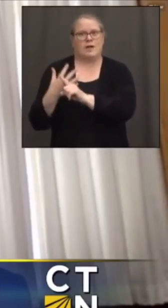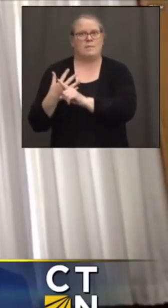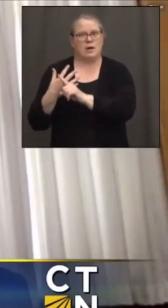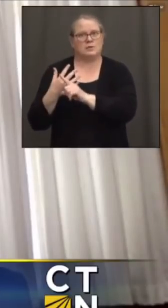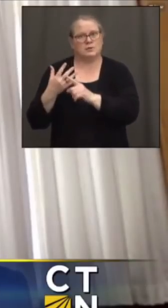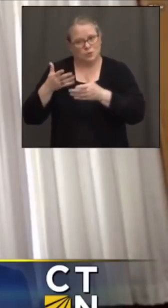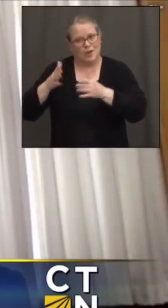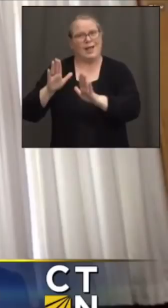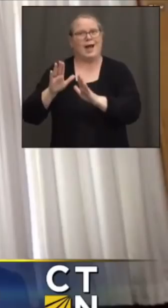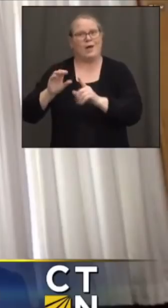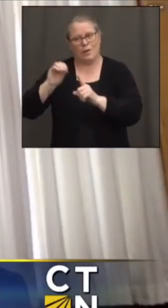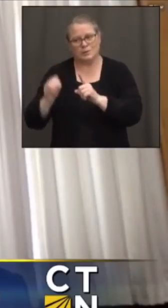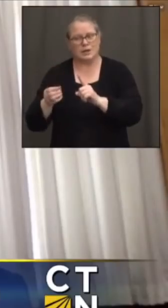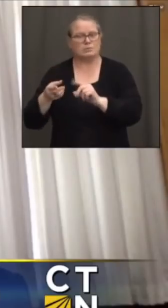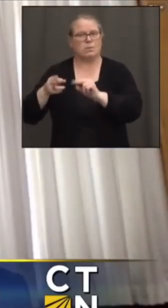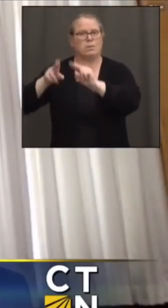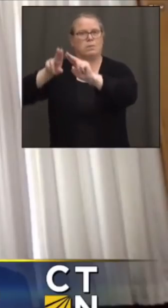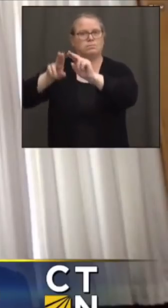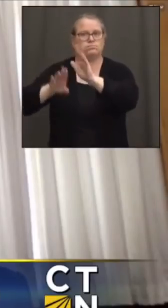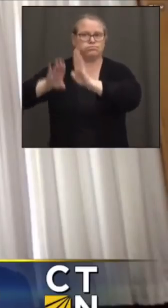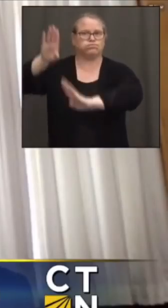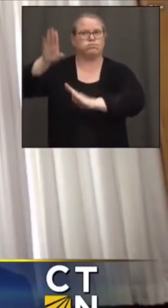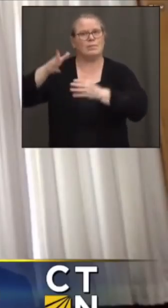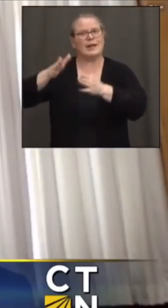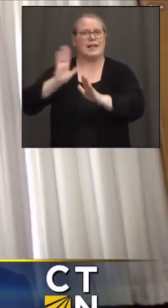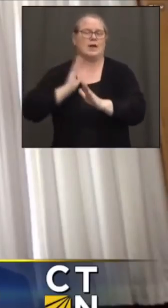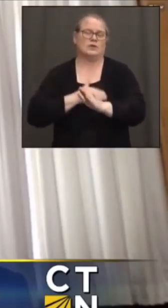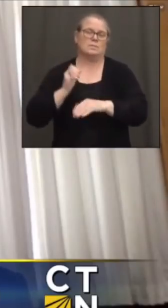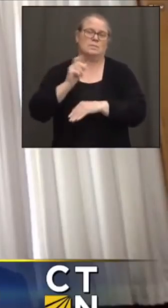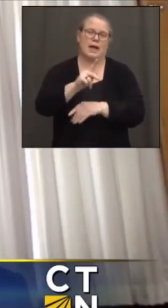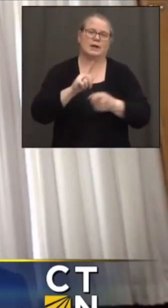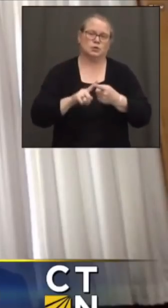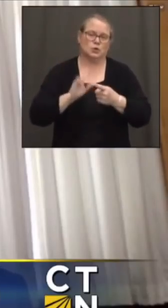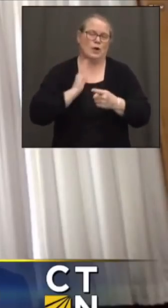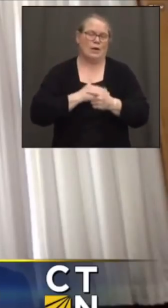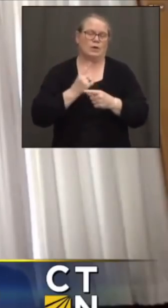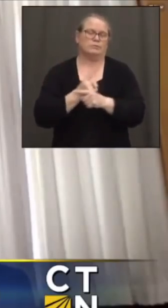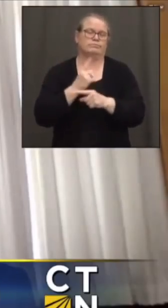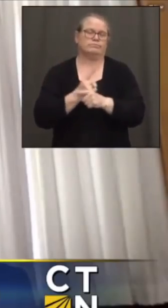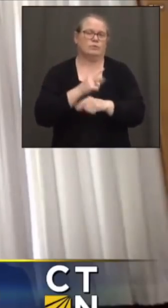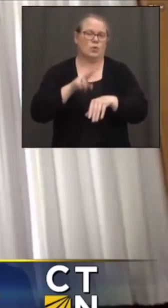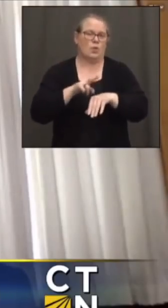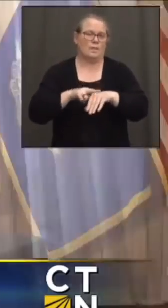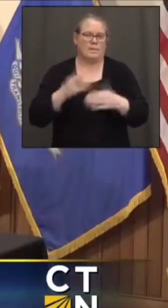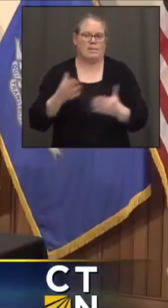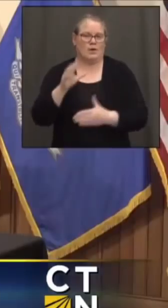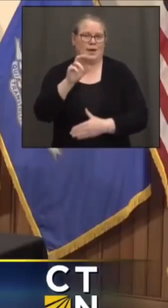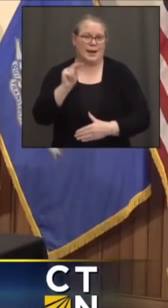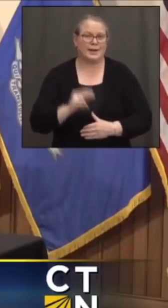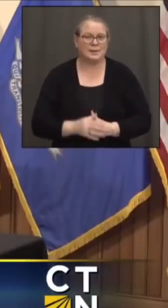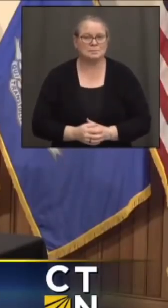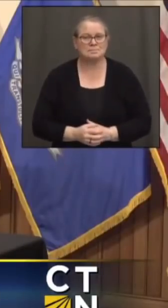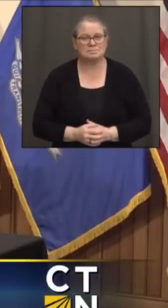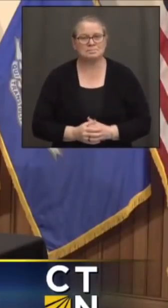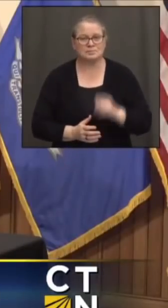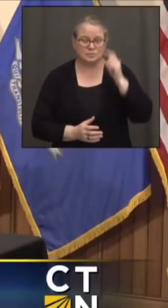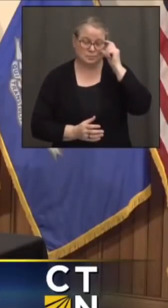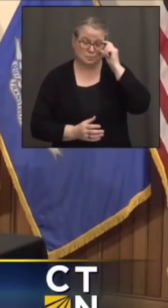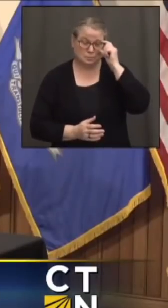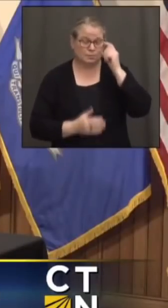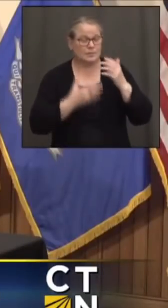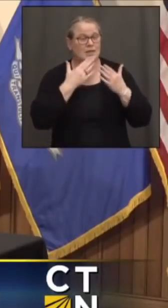levels that give us the basis to get back to a new normal here in Connecticut. Thank you very much.